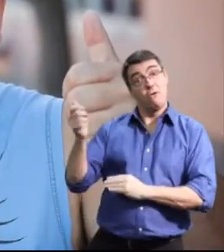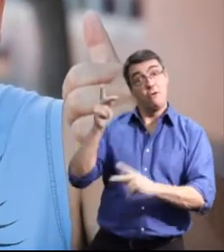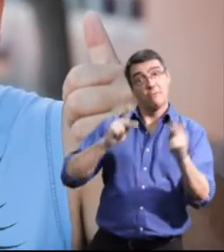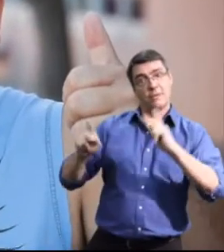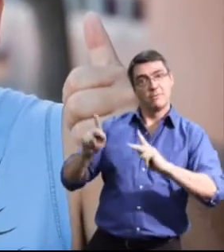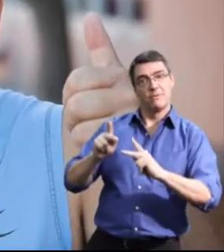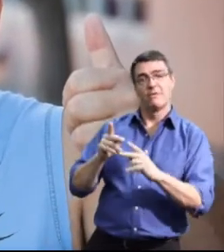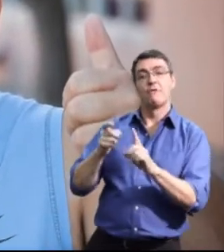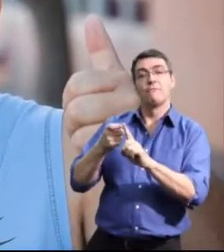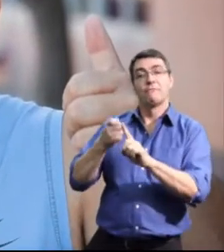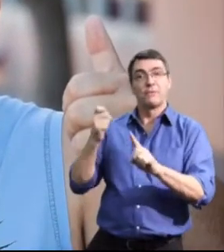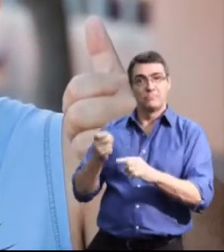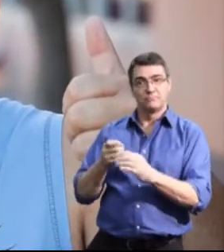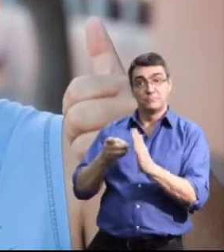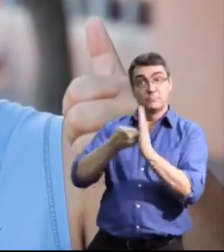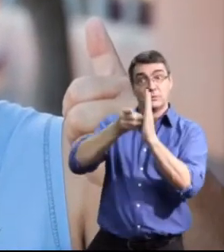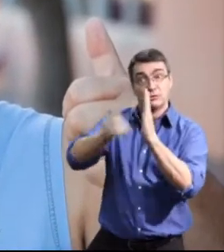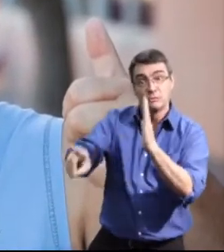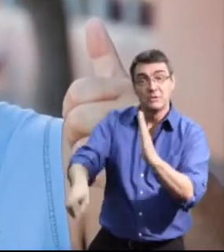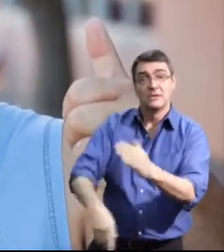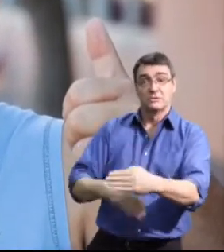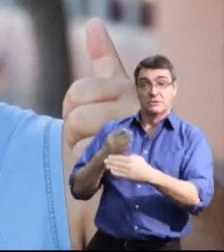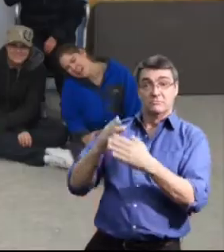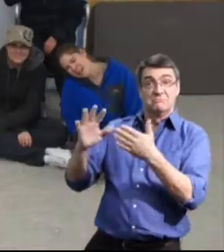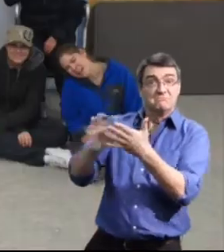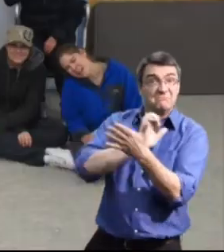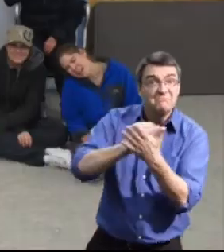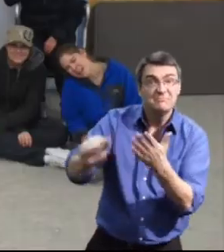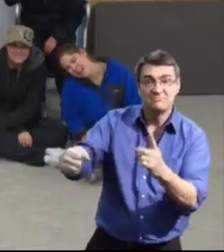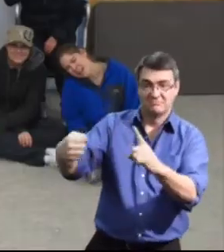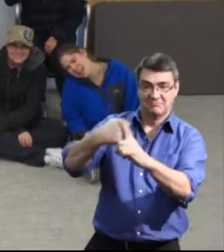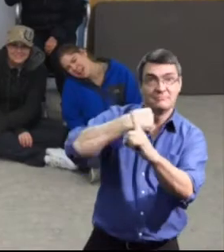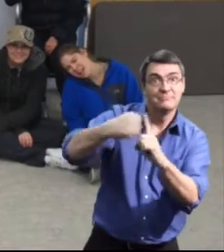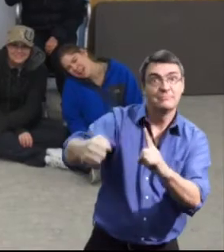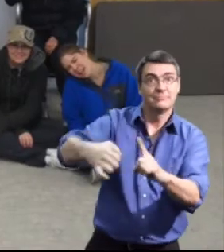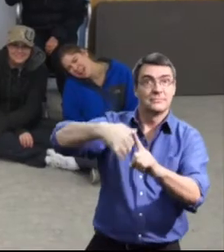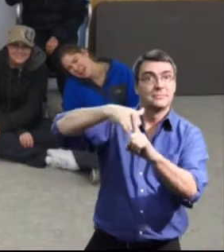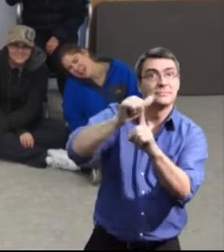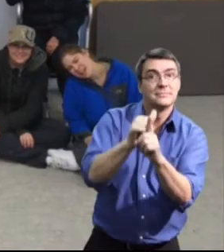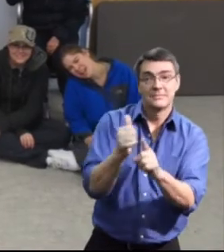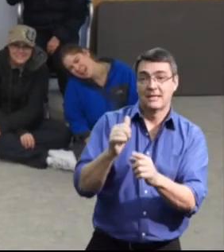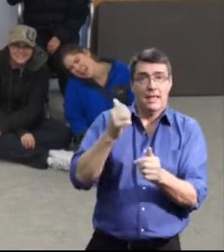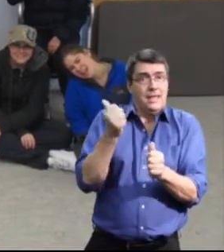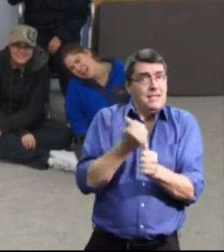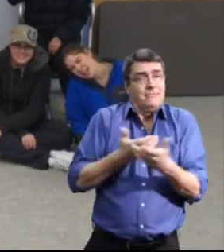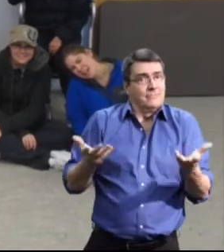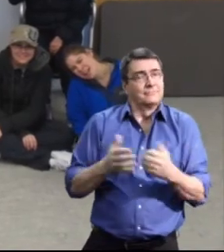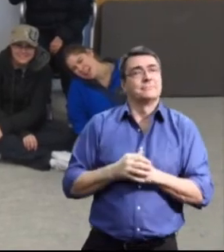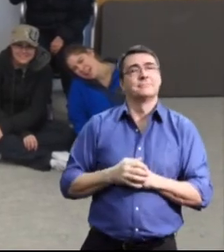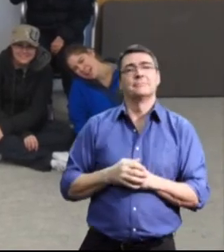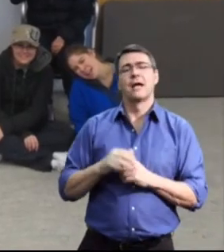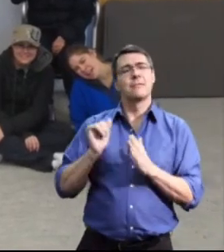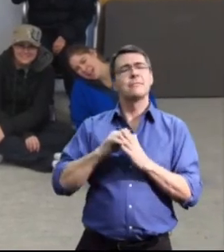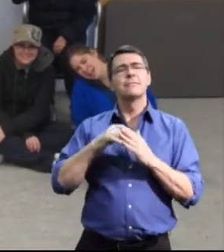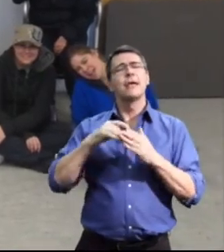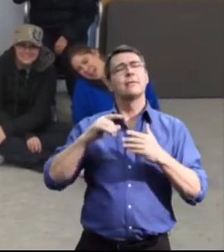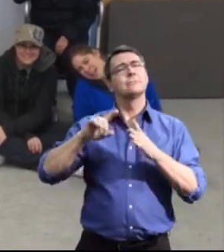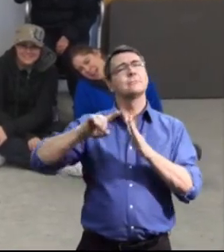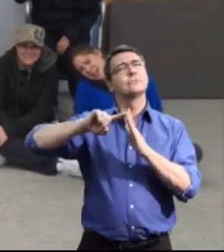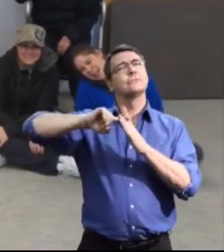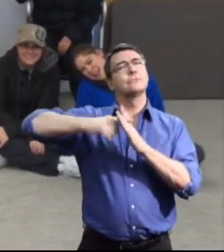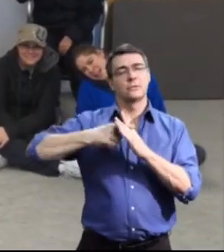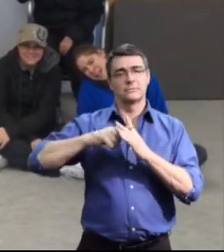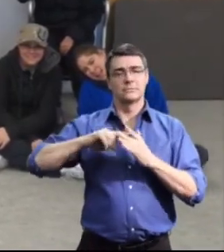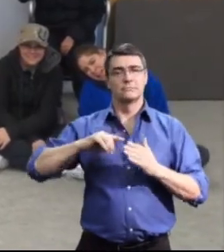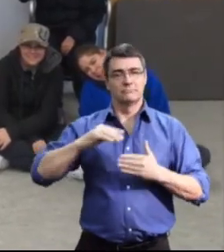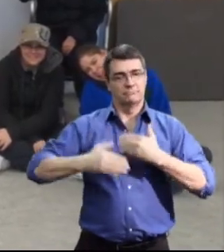degrading or abusive in nature. The Declaration marked the beginning of a more inventive